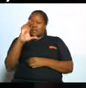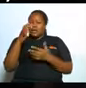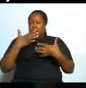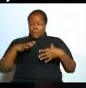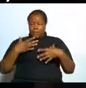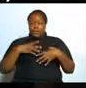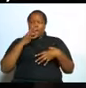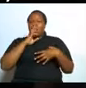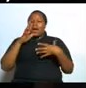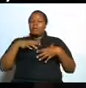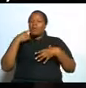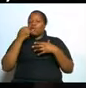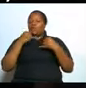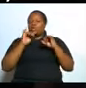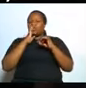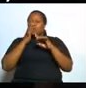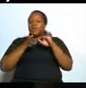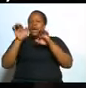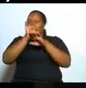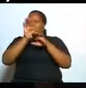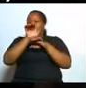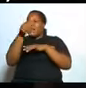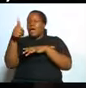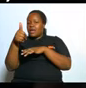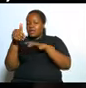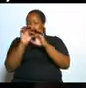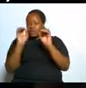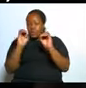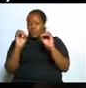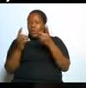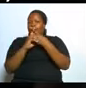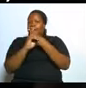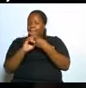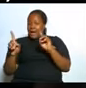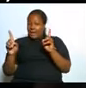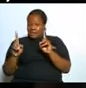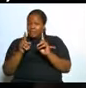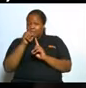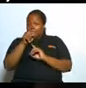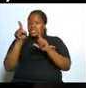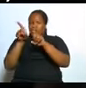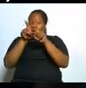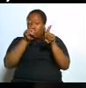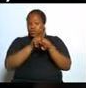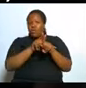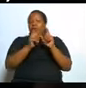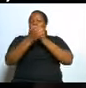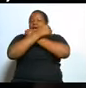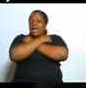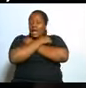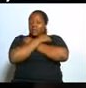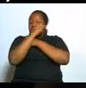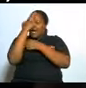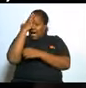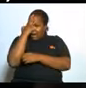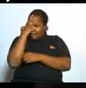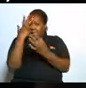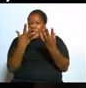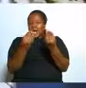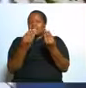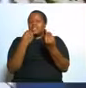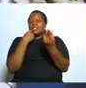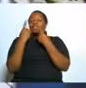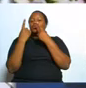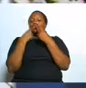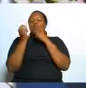anyone else oh they are likable humble and easy to talk